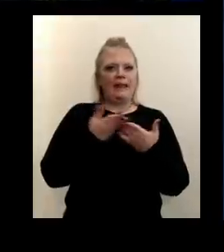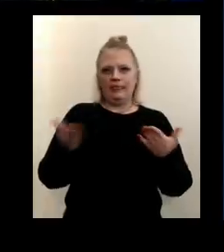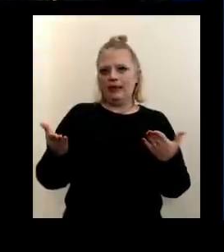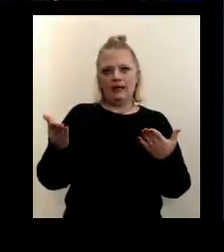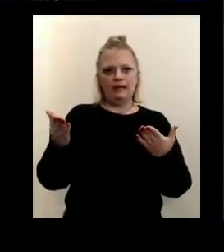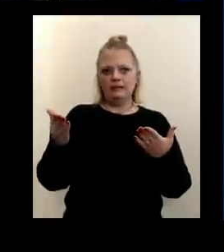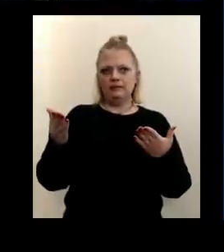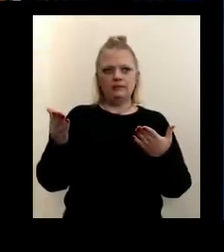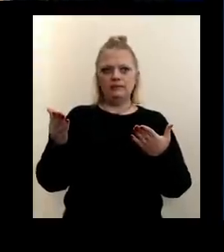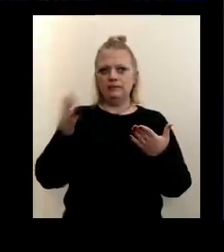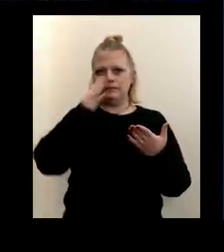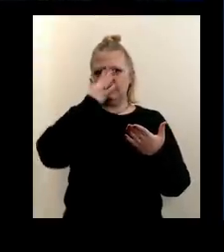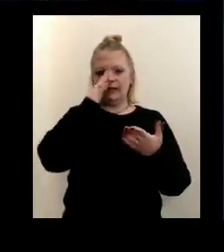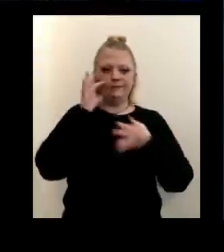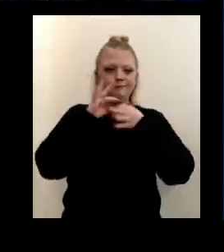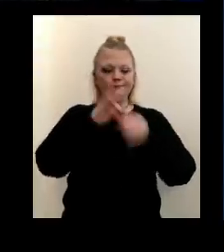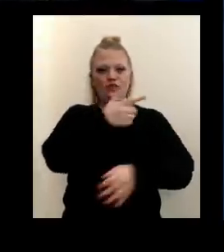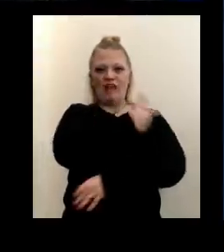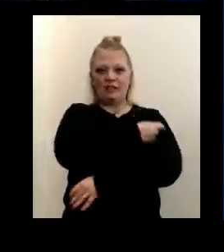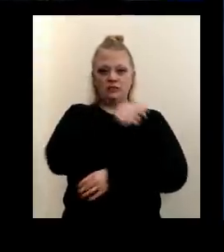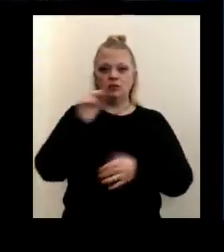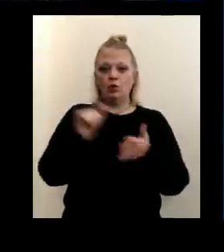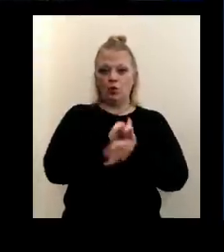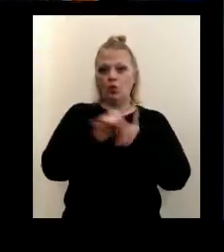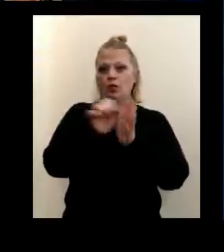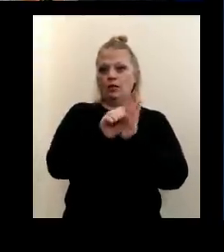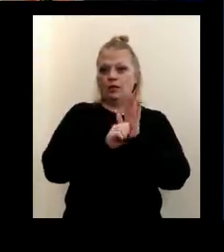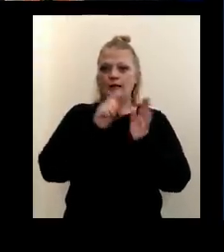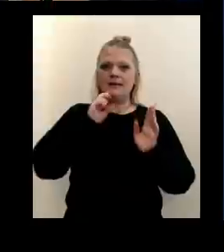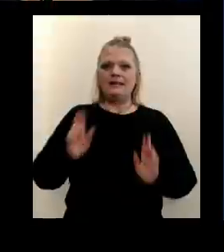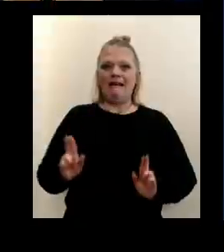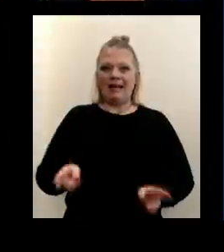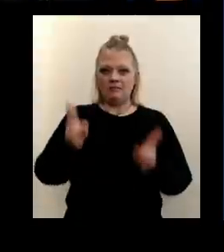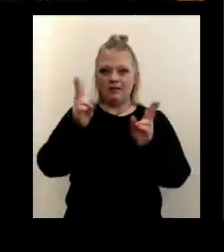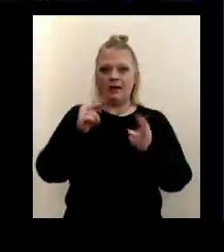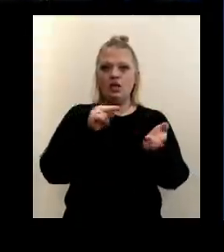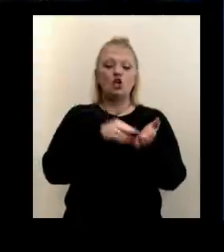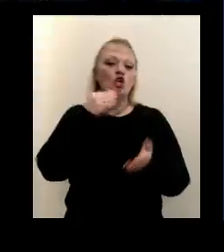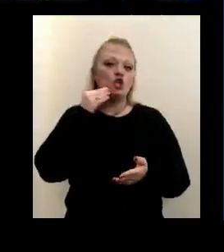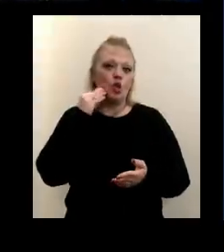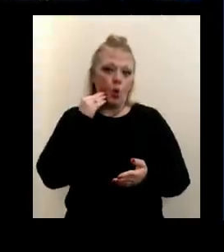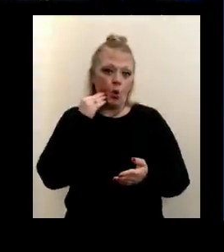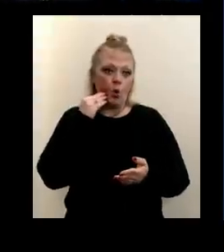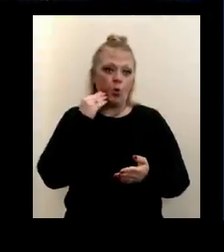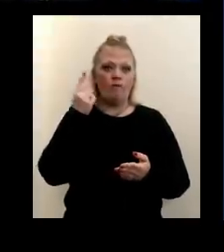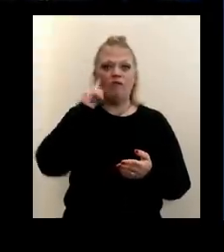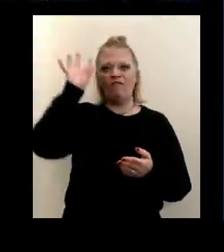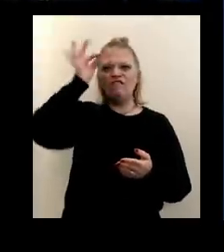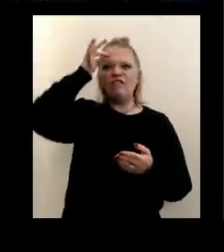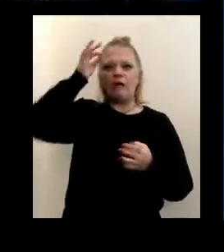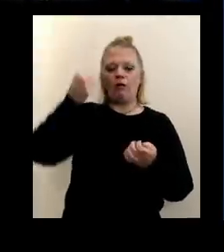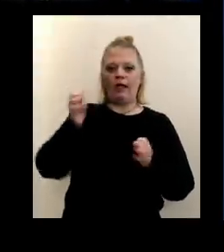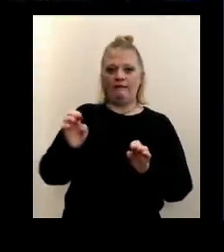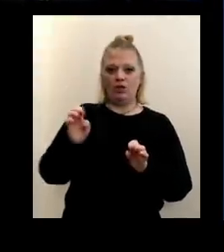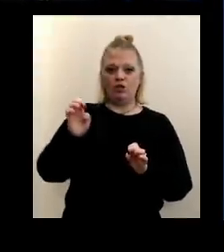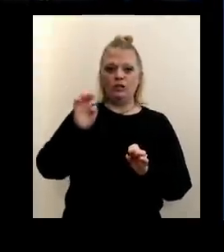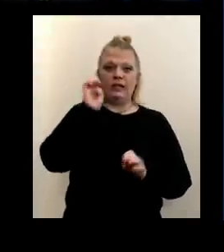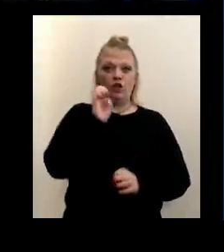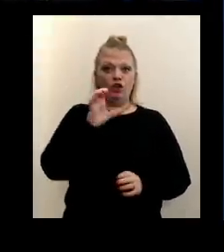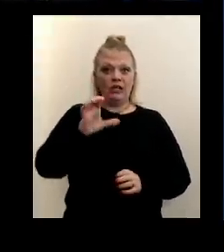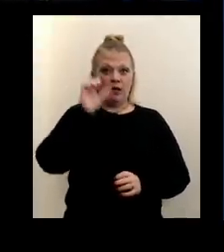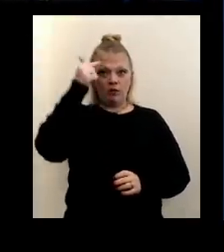vaccine delivery. New York State is expediting nursing home vaccinations this week to supplement the federal efforts. Erie County government